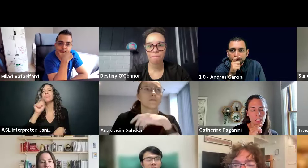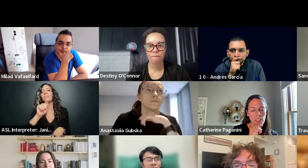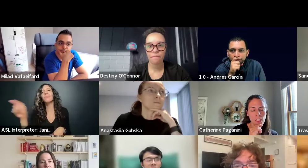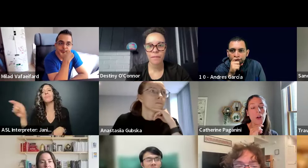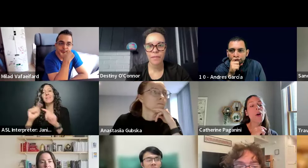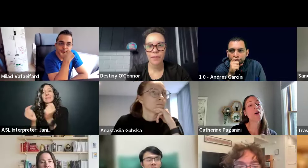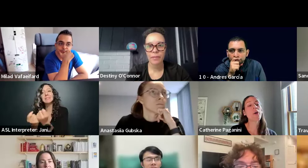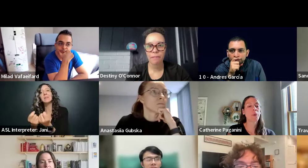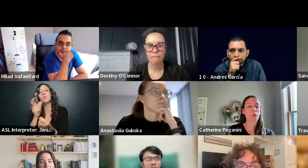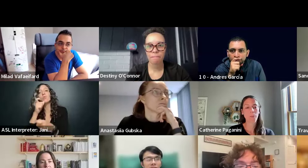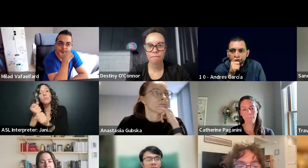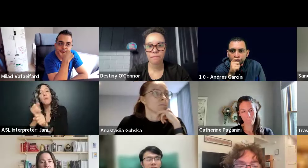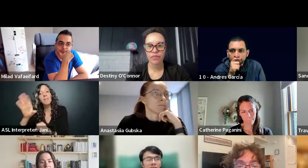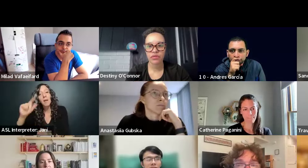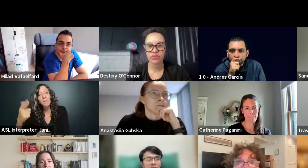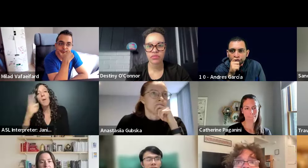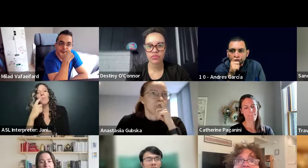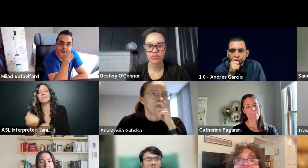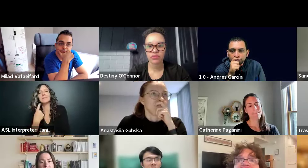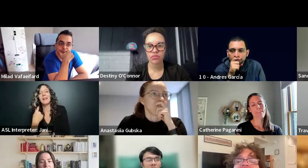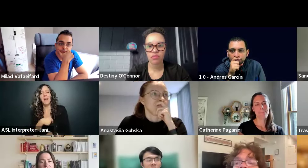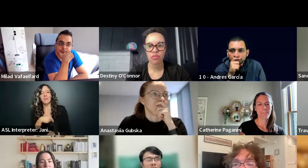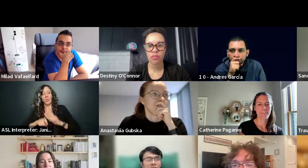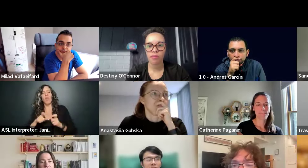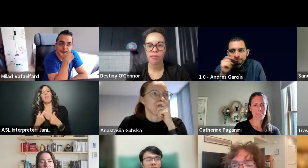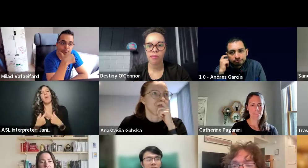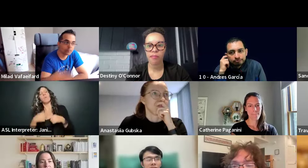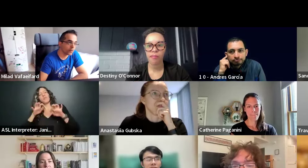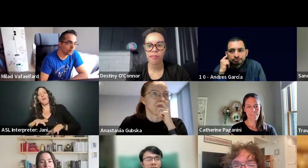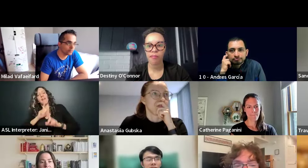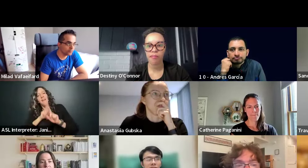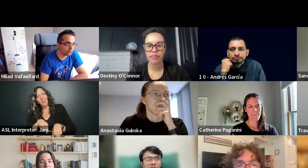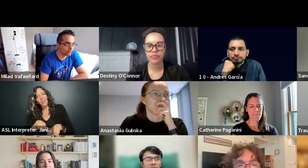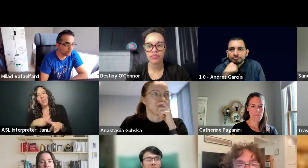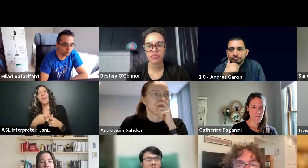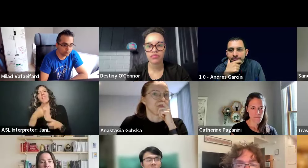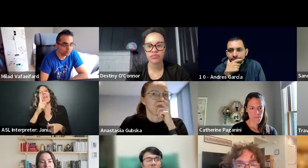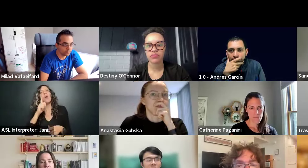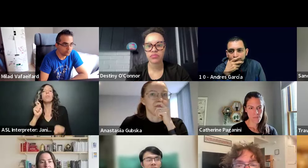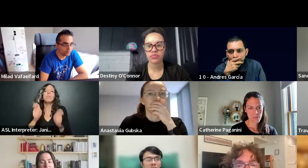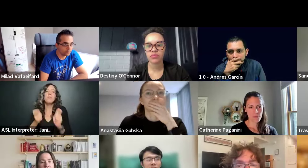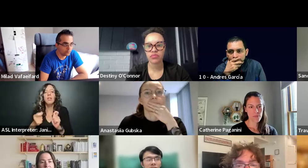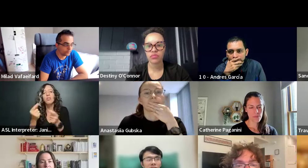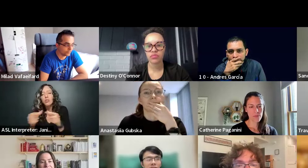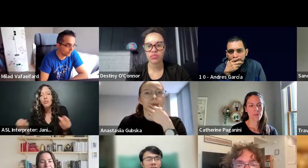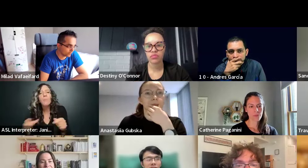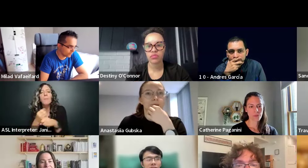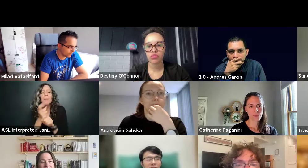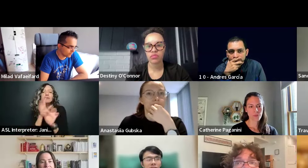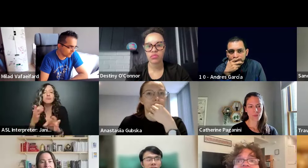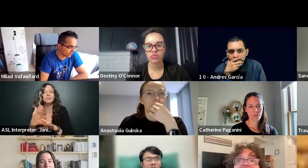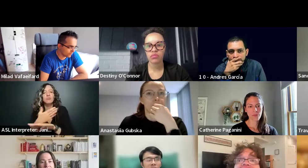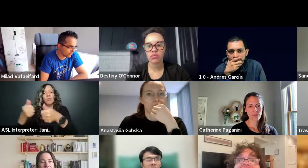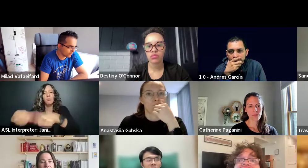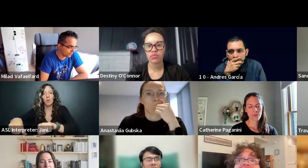us and then we have to write our answers. And then the refactor is correct grammar and origin. So it is an